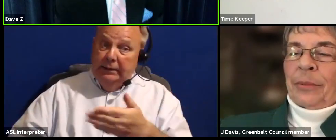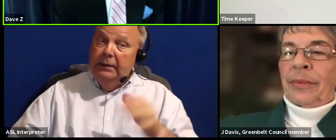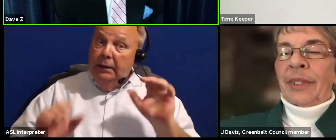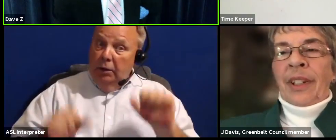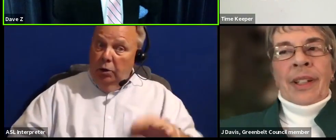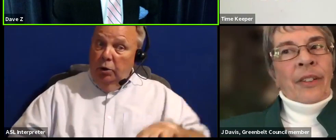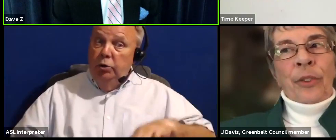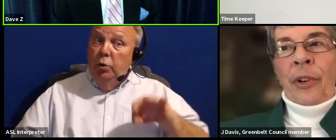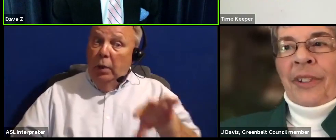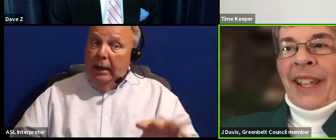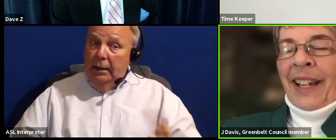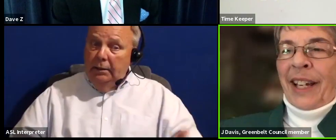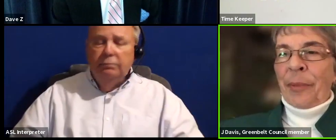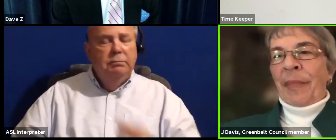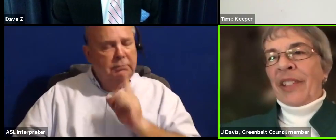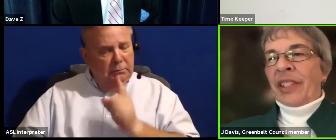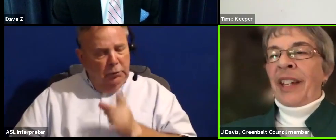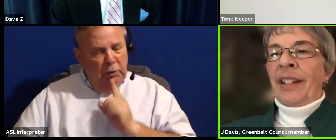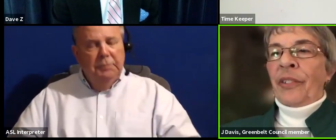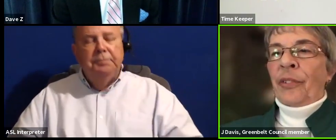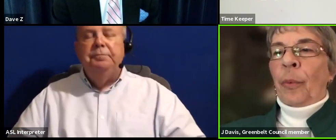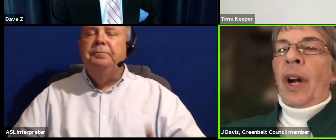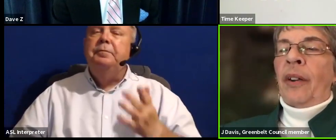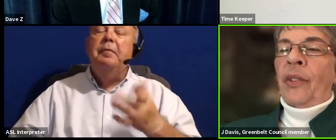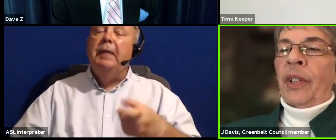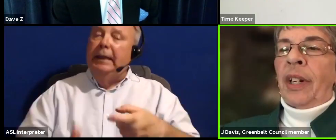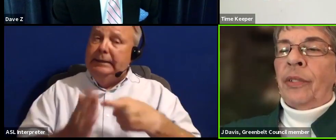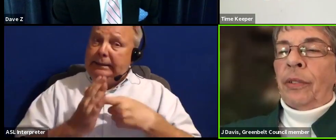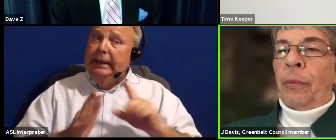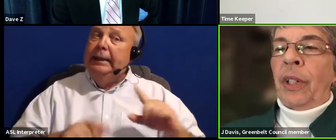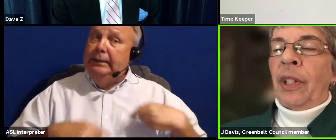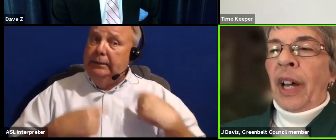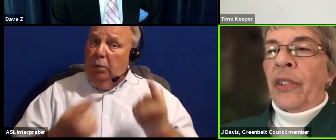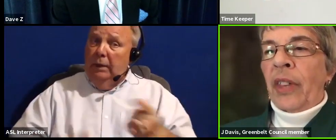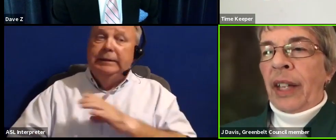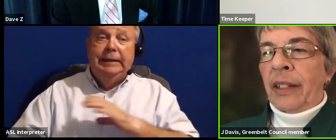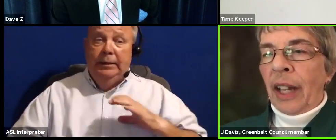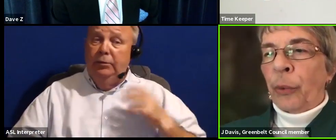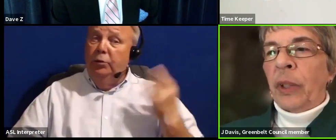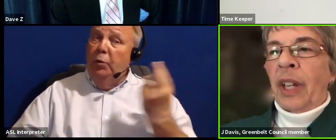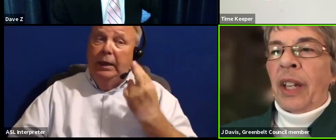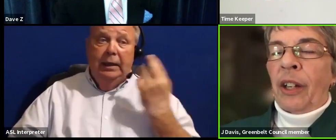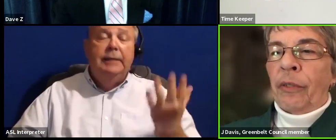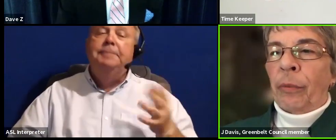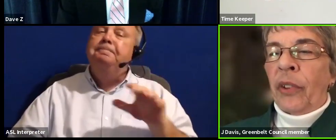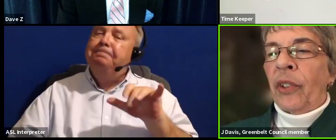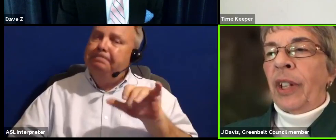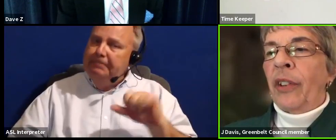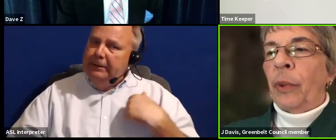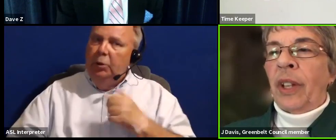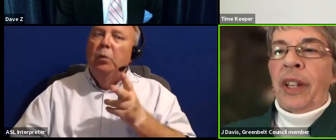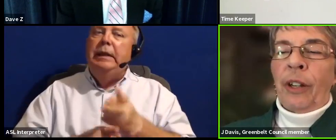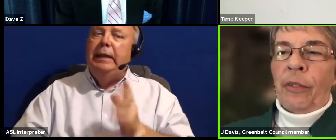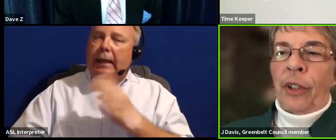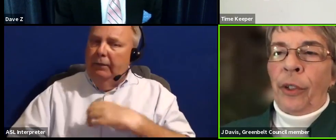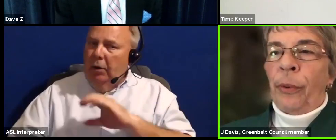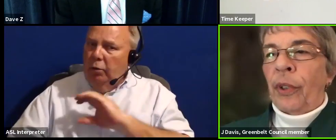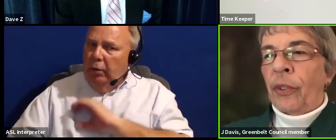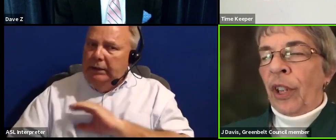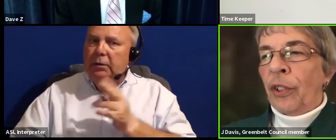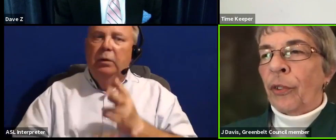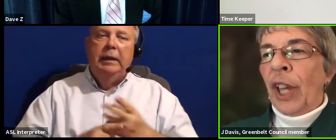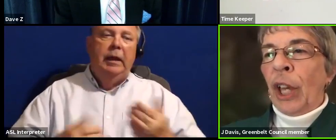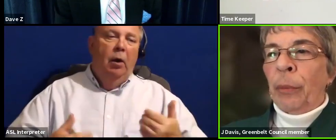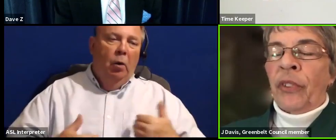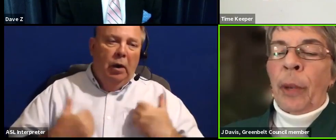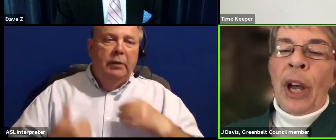in, please? Sure. It's taken us a while as a council to realize that, yes, we take care of our residents, we take care of our youth,